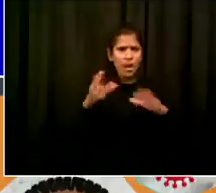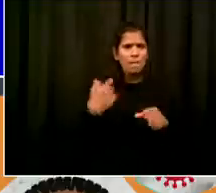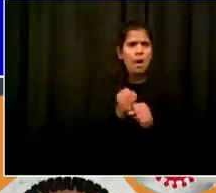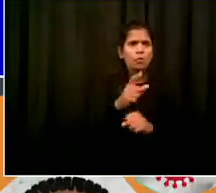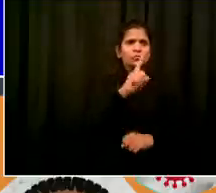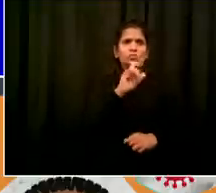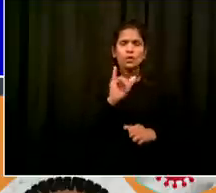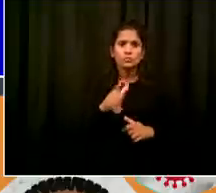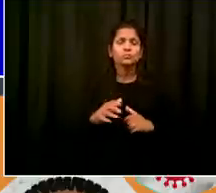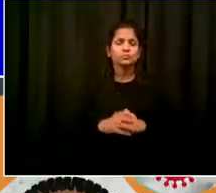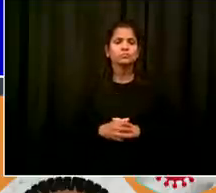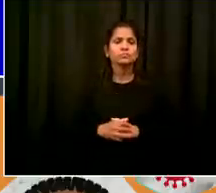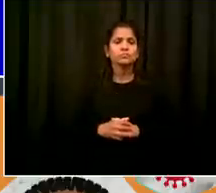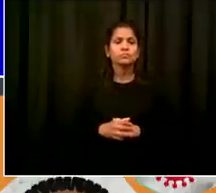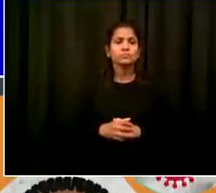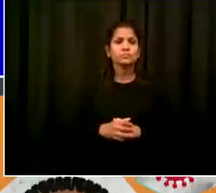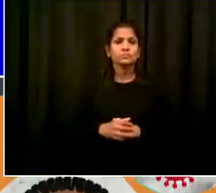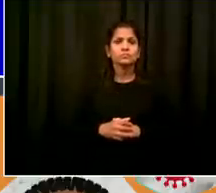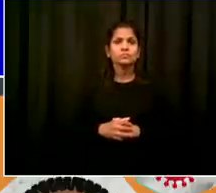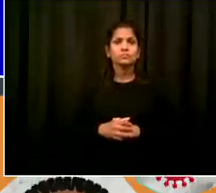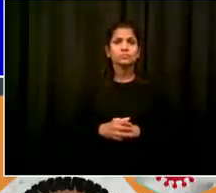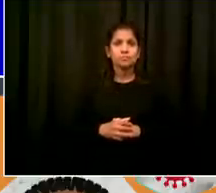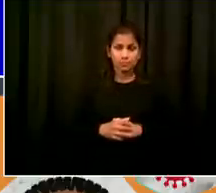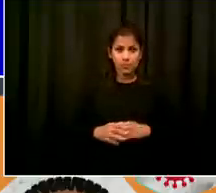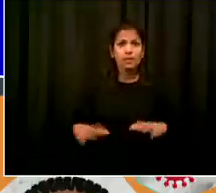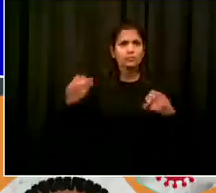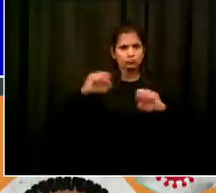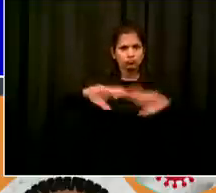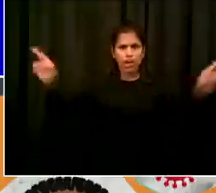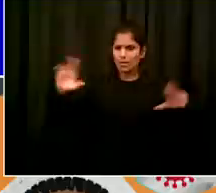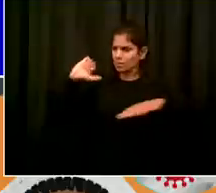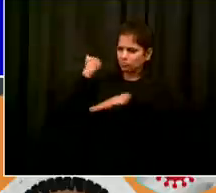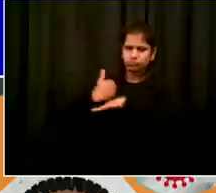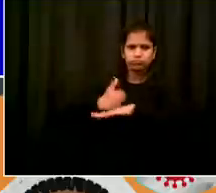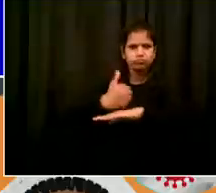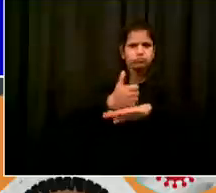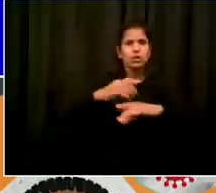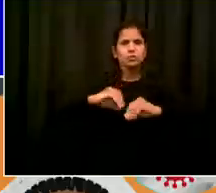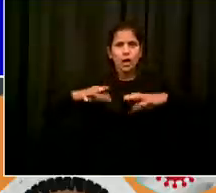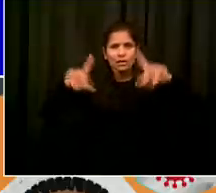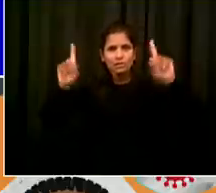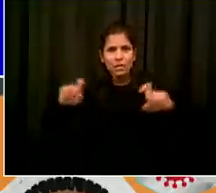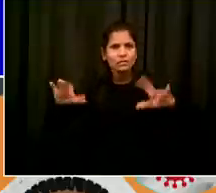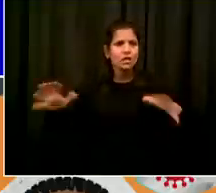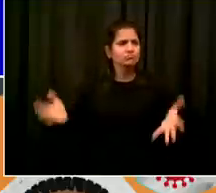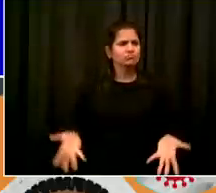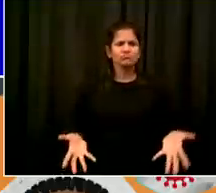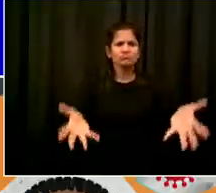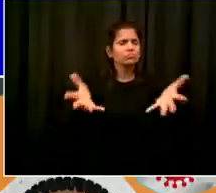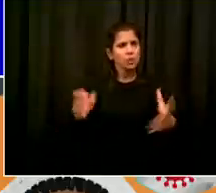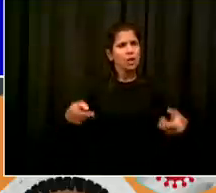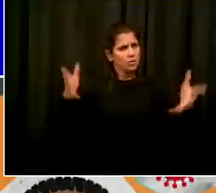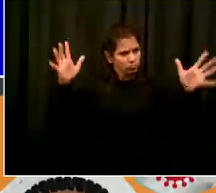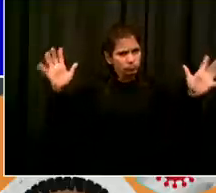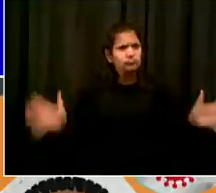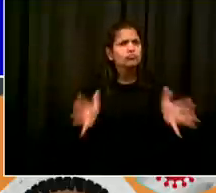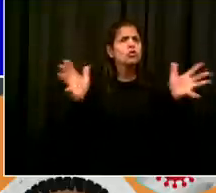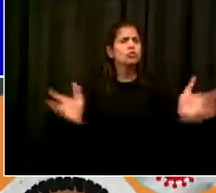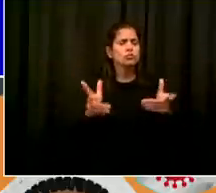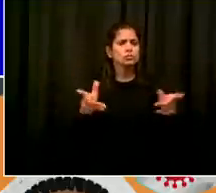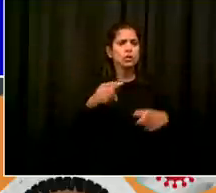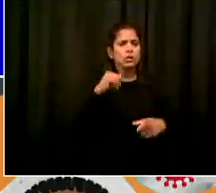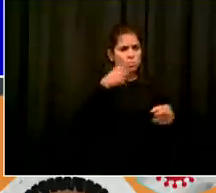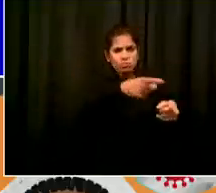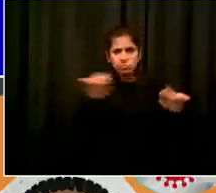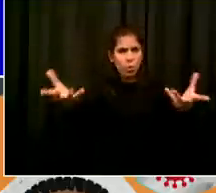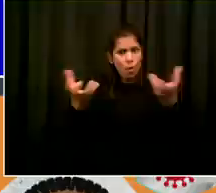and support you need you know what to do if you need anything special to get you through a period of safe separation it's there for you and of course always